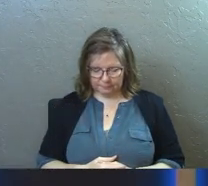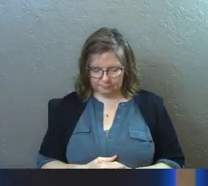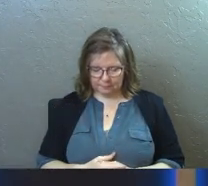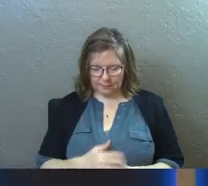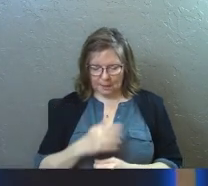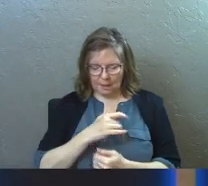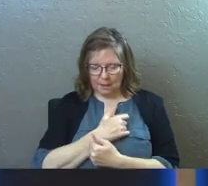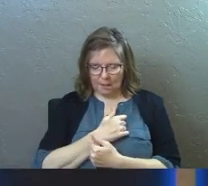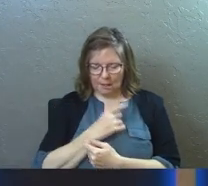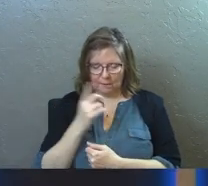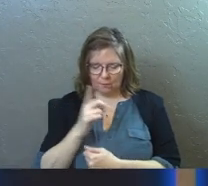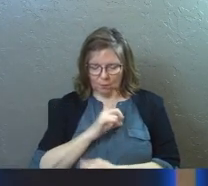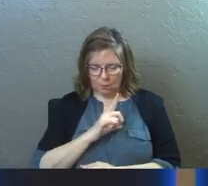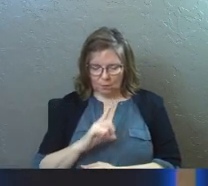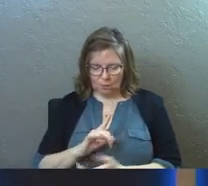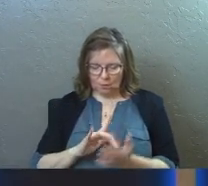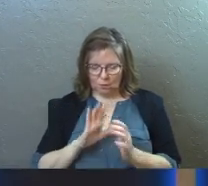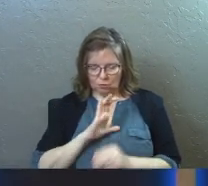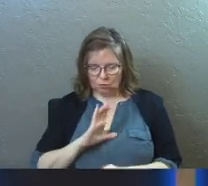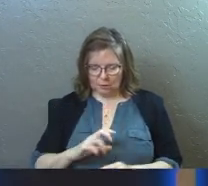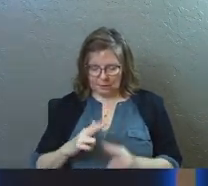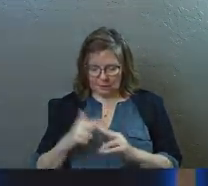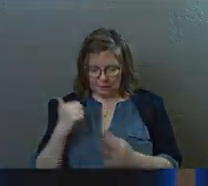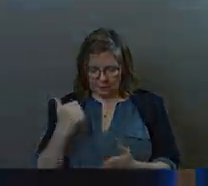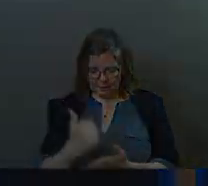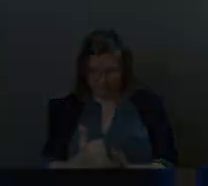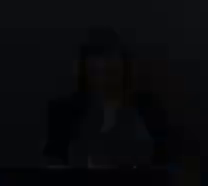I love you, Lord. In Christ's name. Amen.